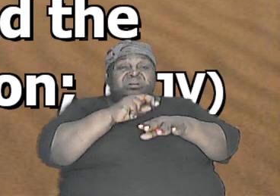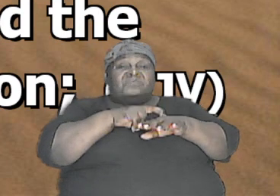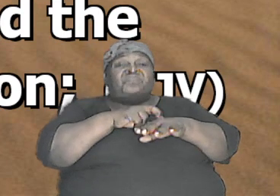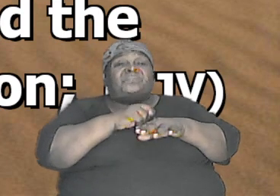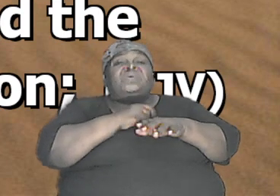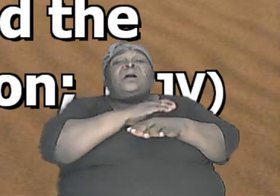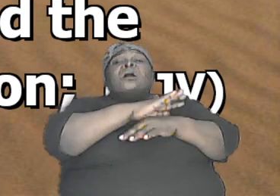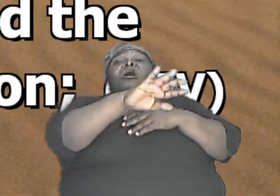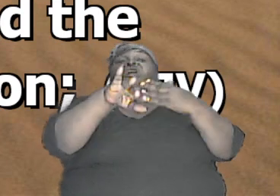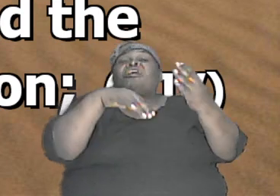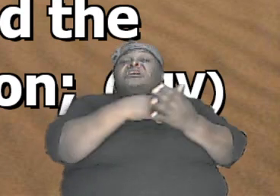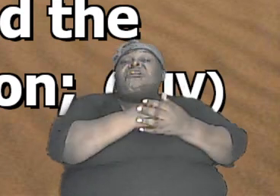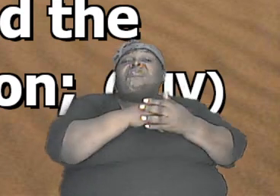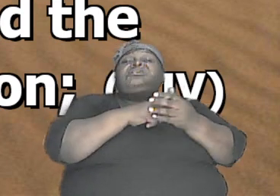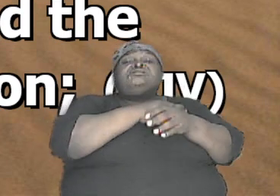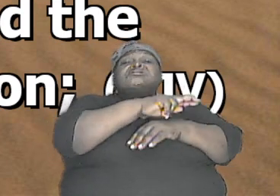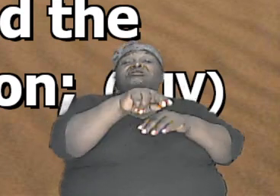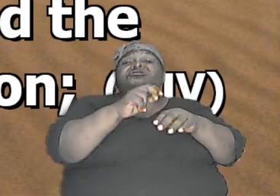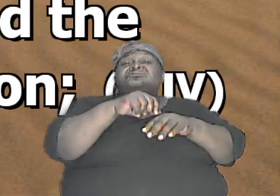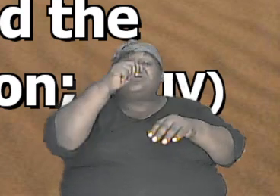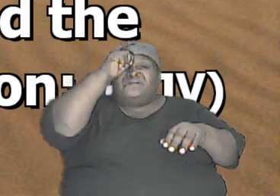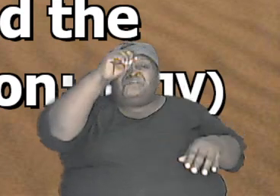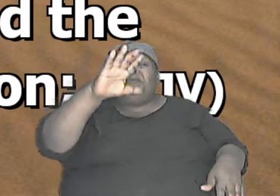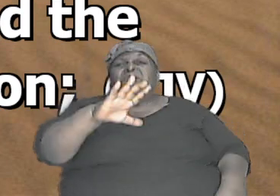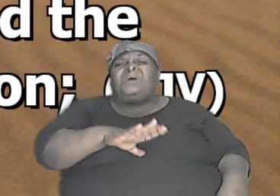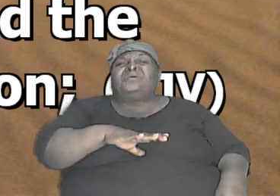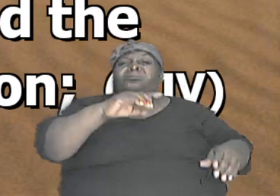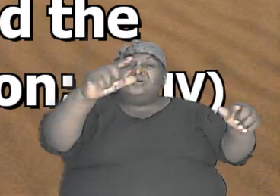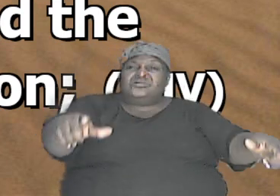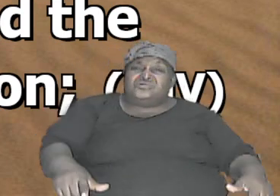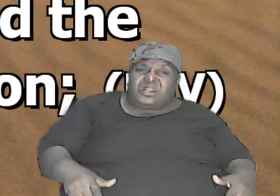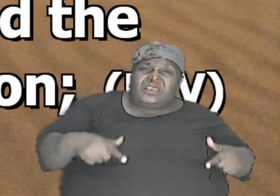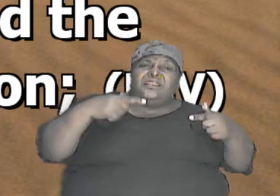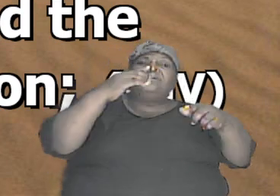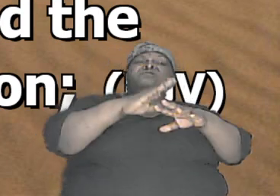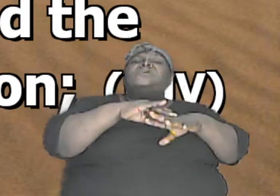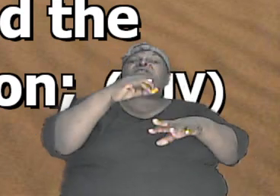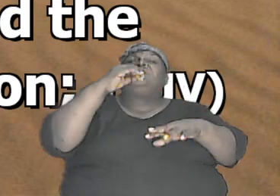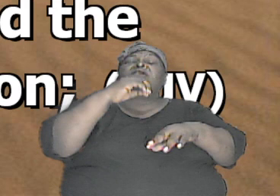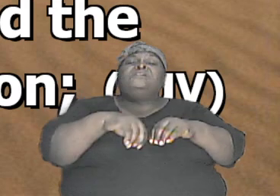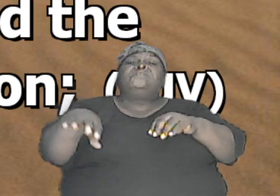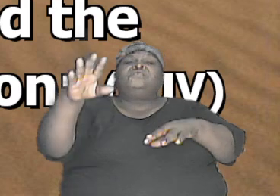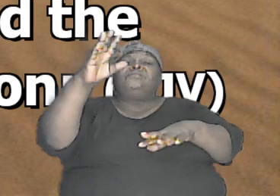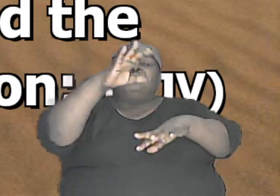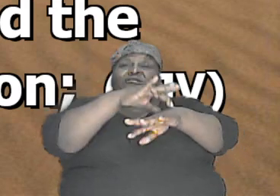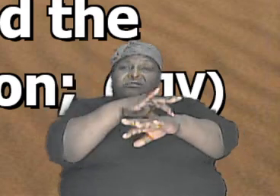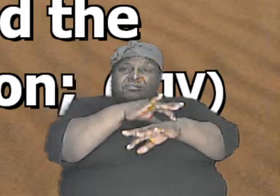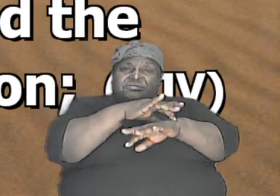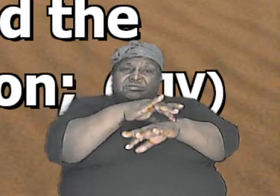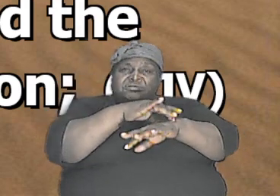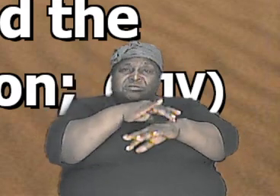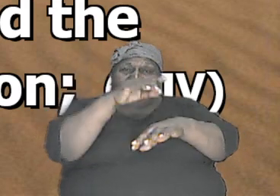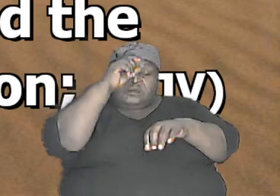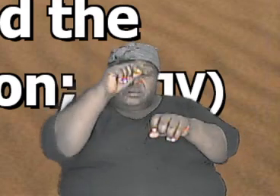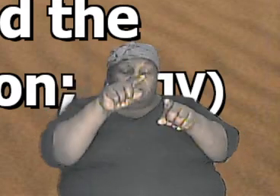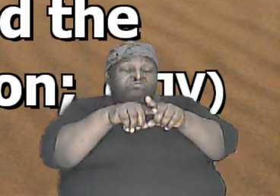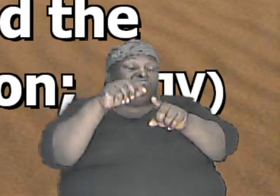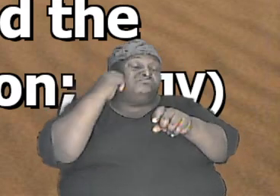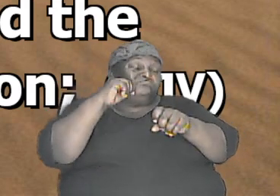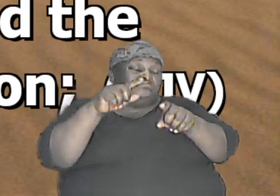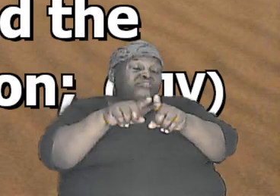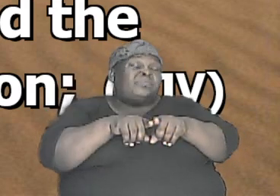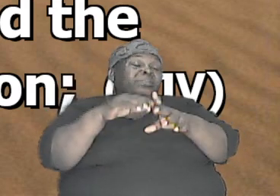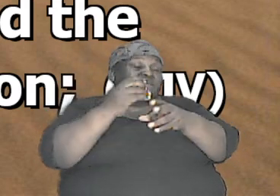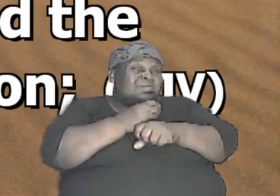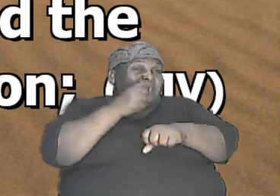all nations of men for to dwell on the face of the earth brothers and sisters I want us to take time